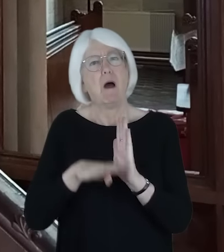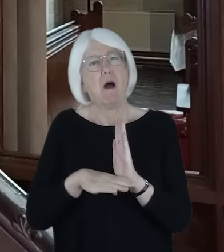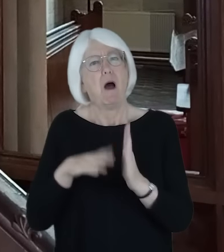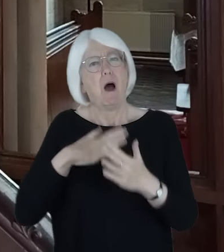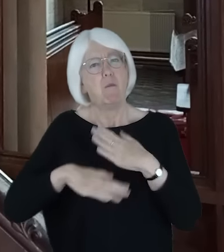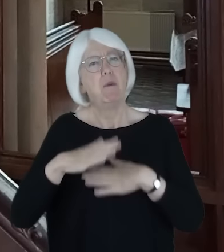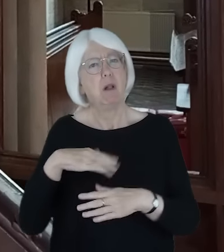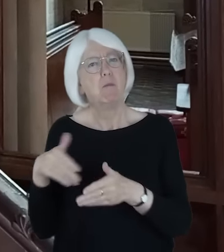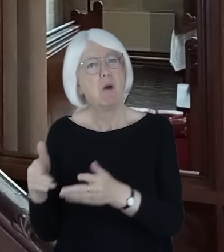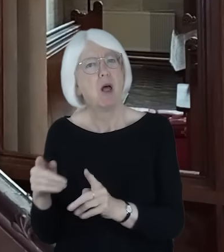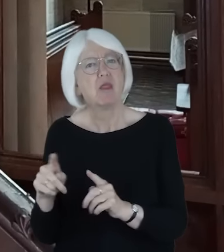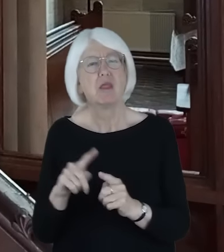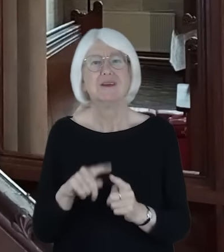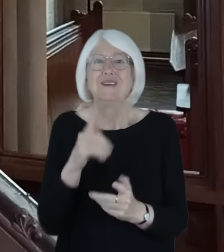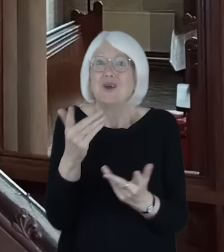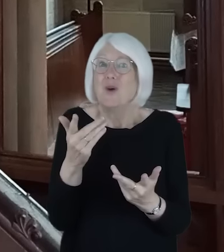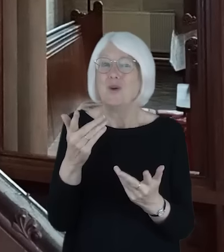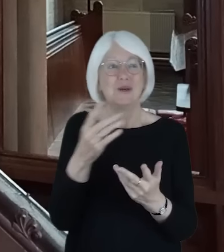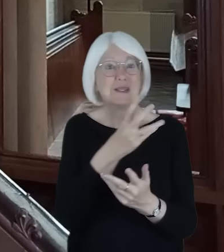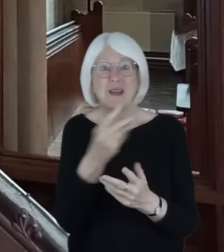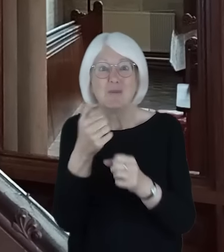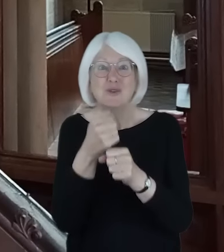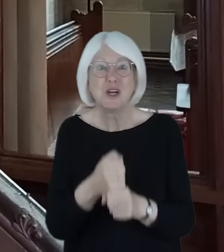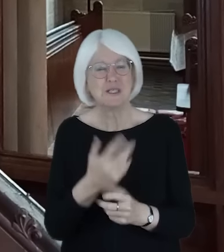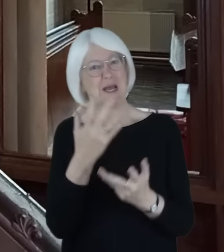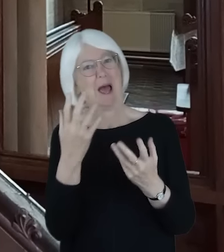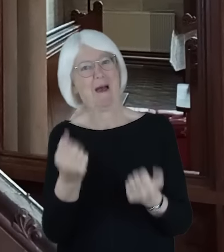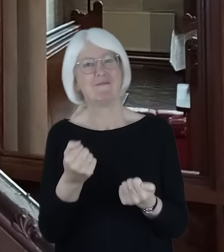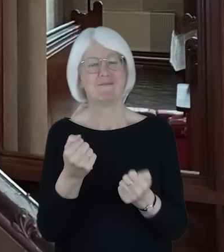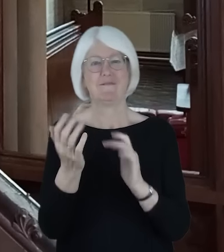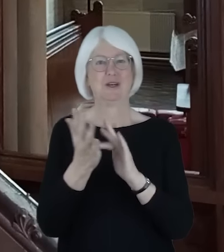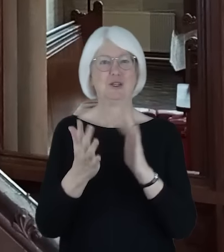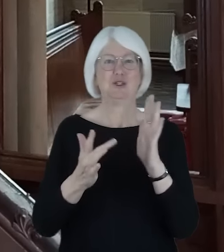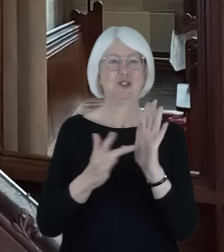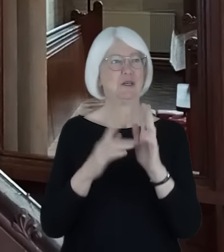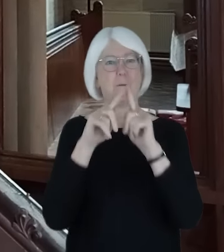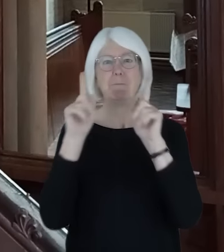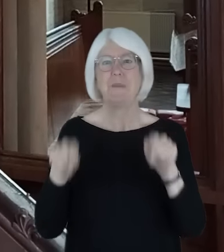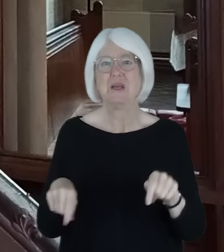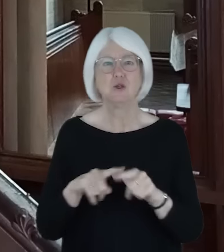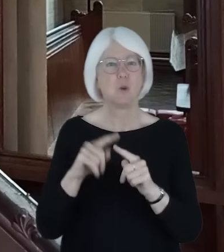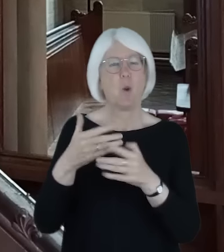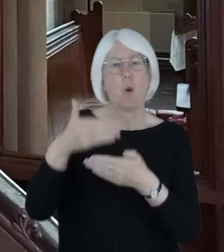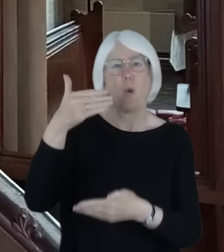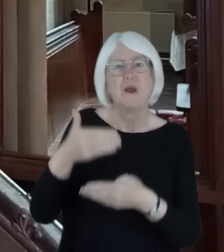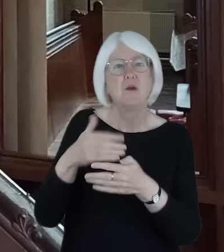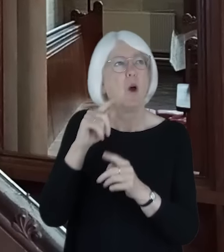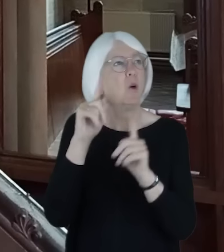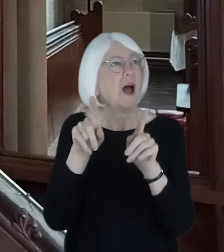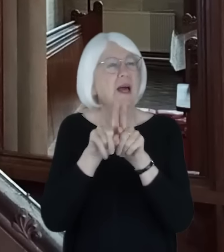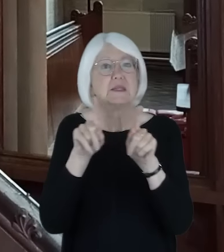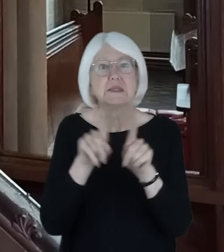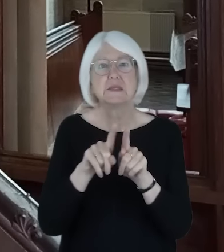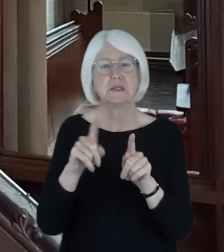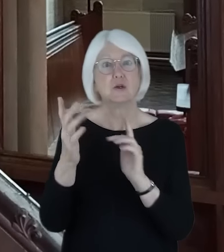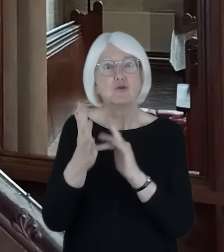churches depict Christ as King, much like the window of this church, full of authority, majesty and power,